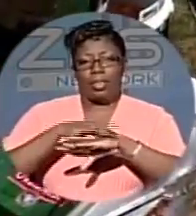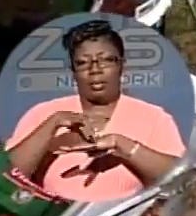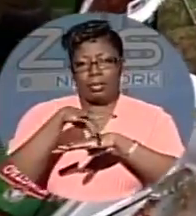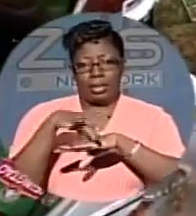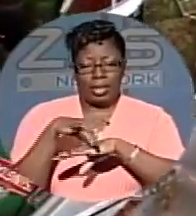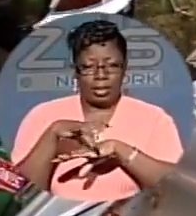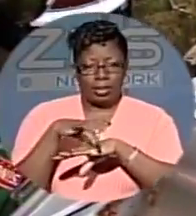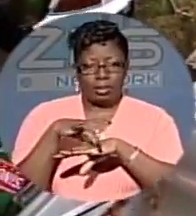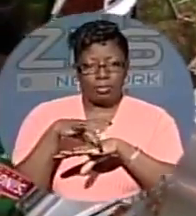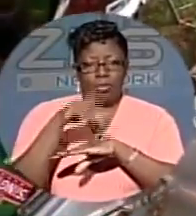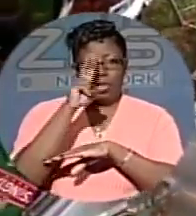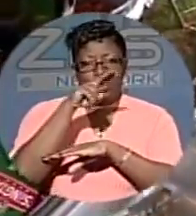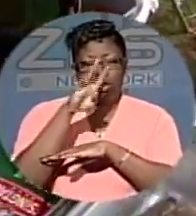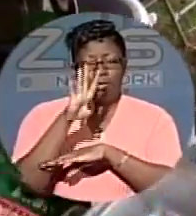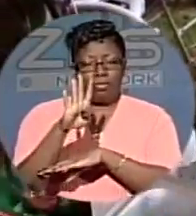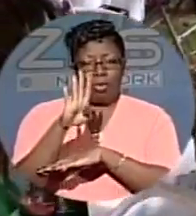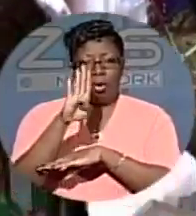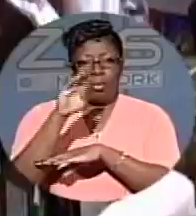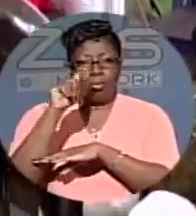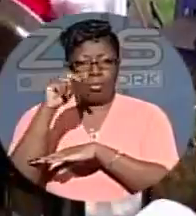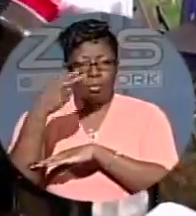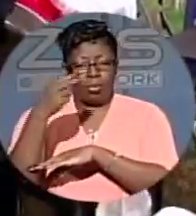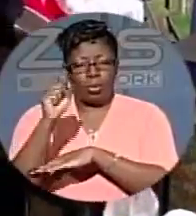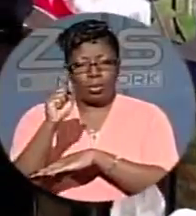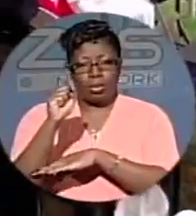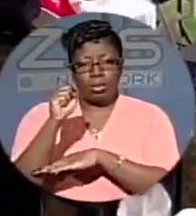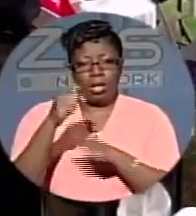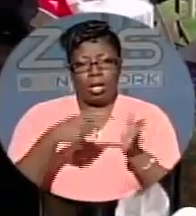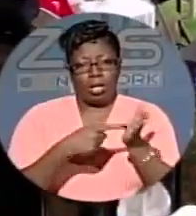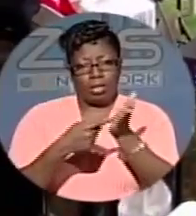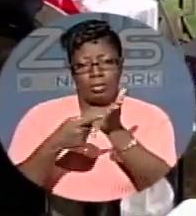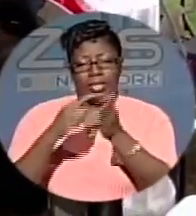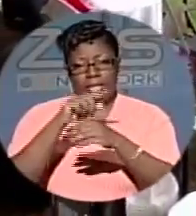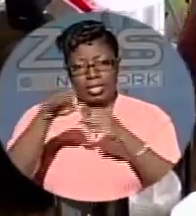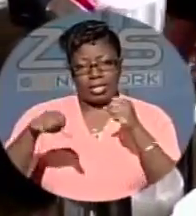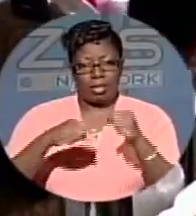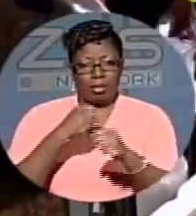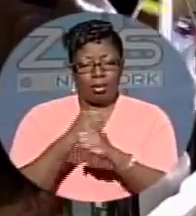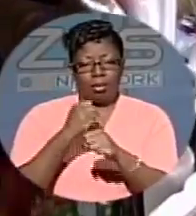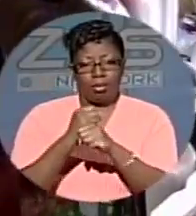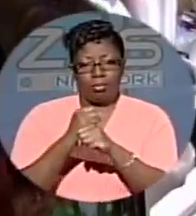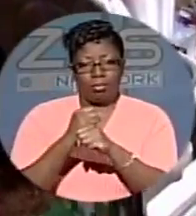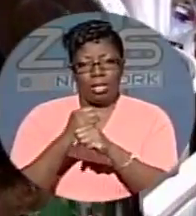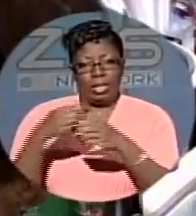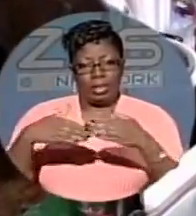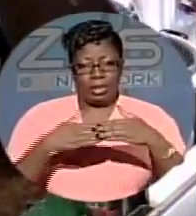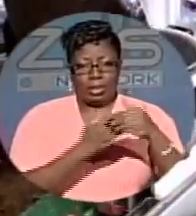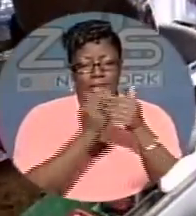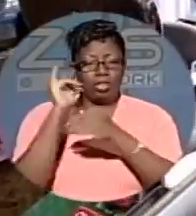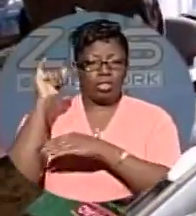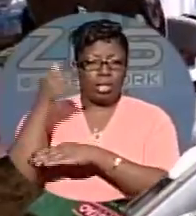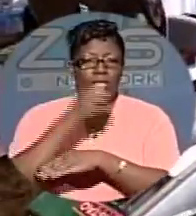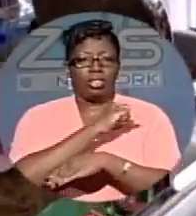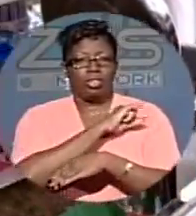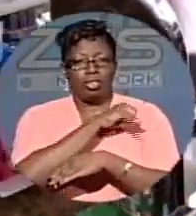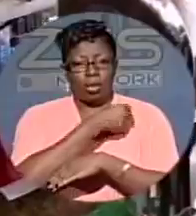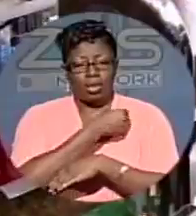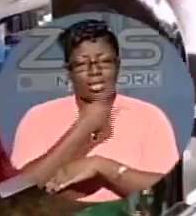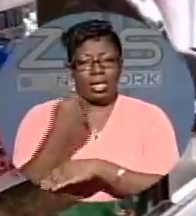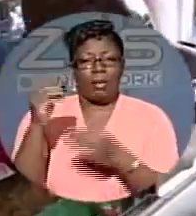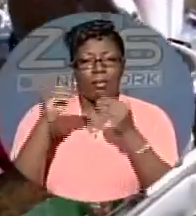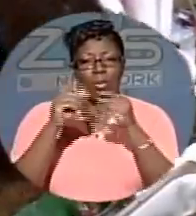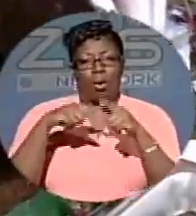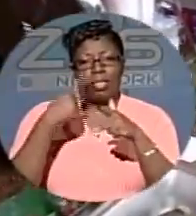100 booths from 24 countries are on display this year. Lead coordinator at the Ministry of Tourism Janet Johnson says more than 25